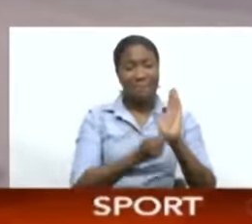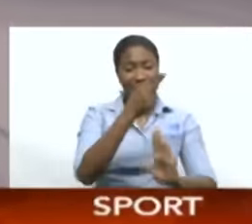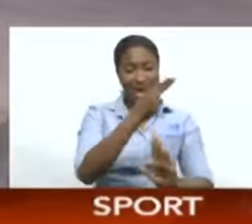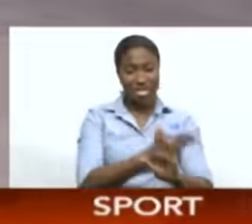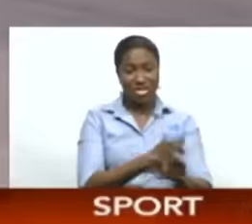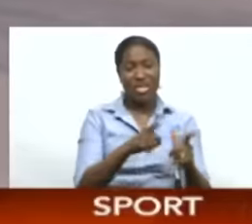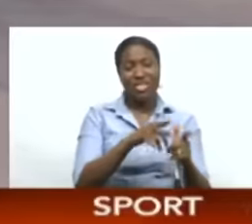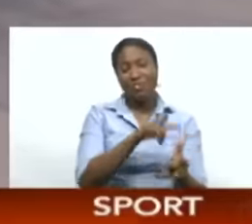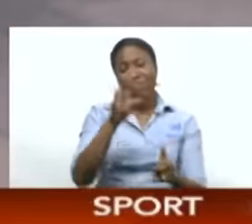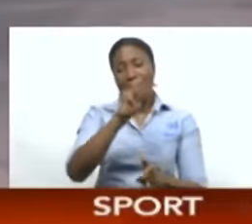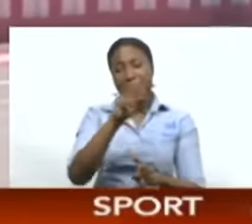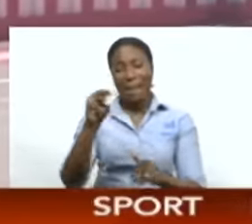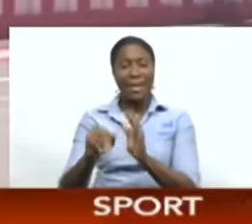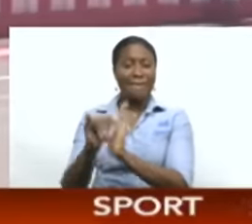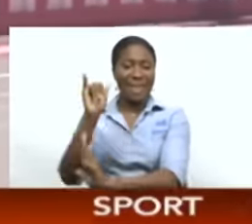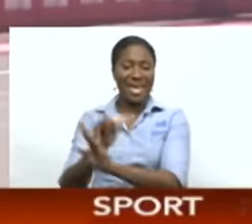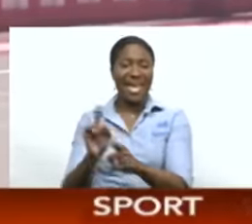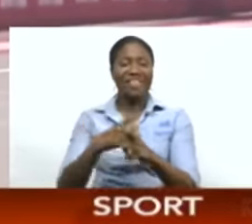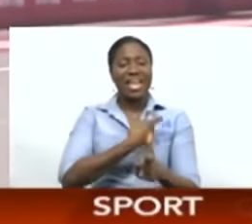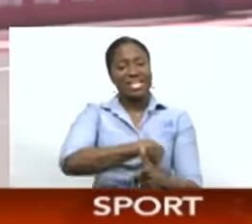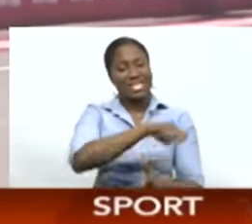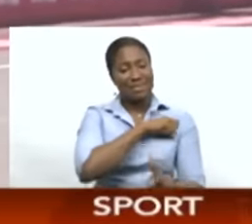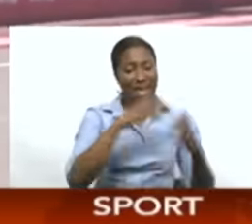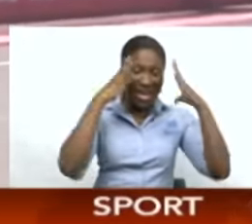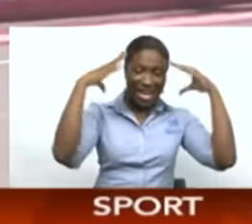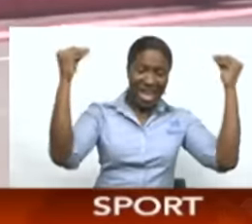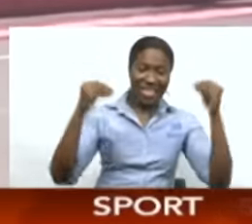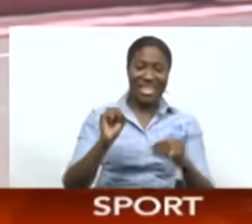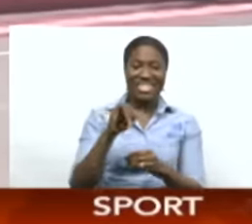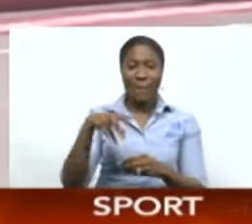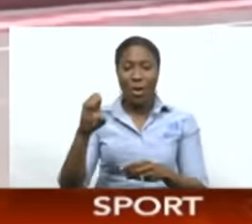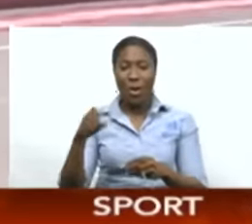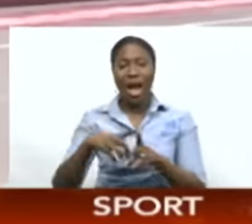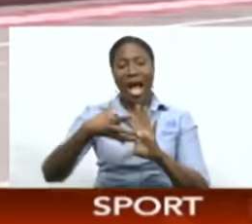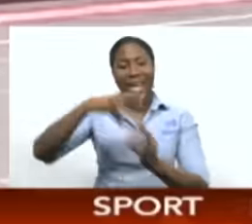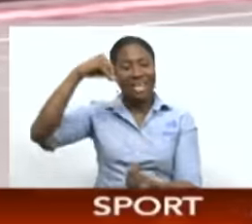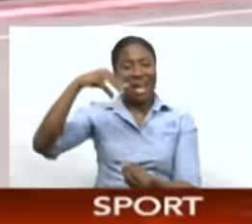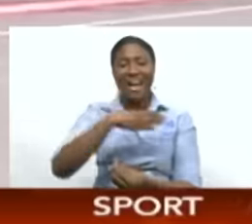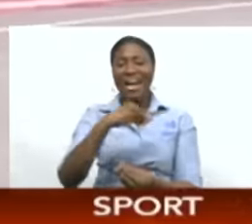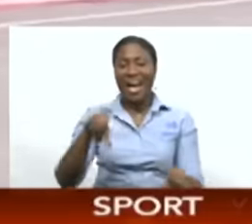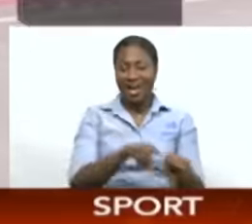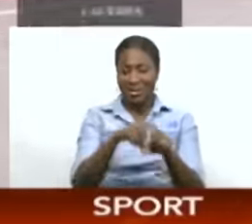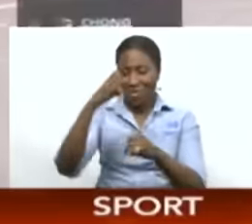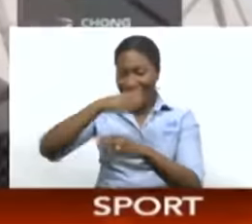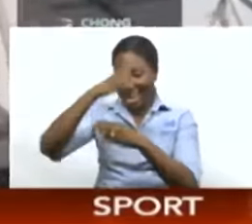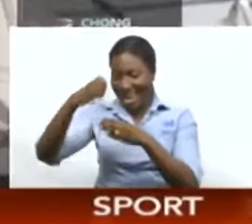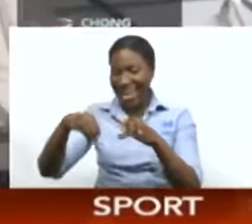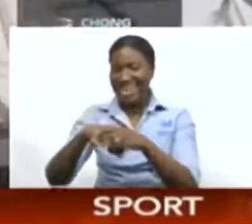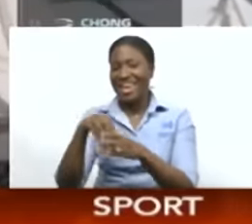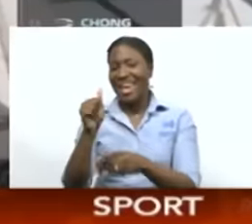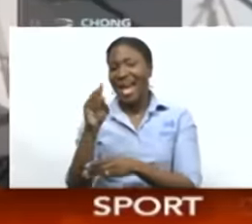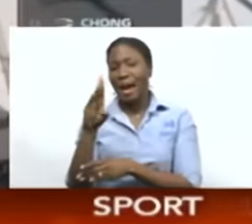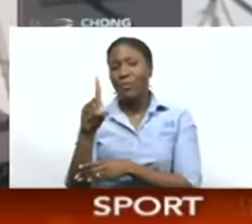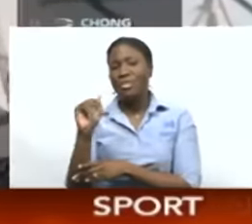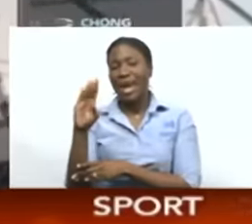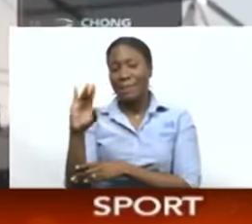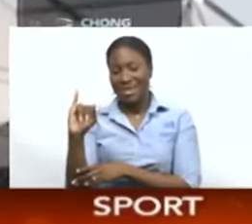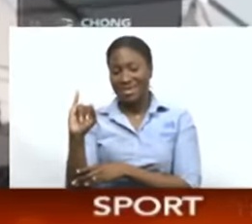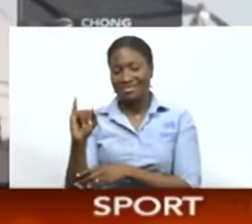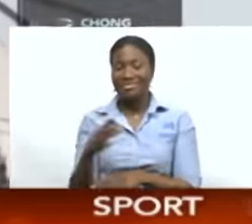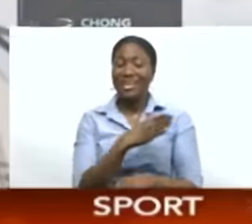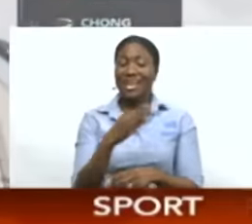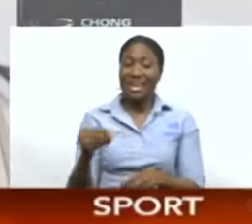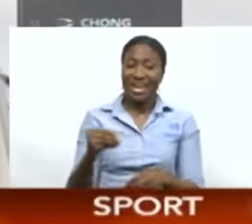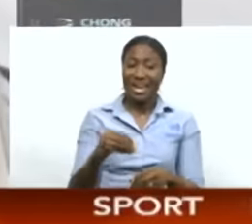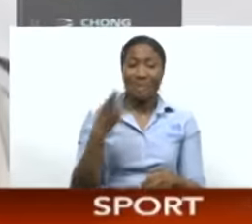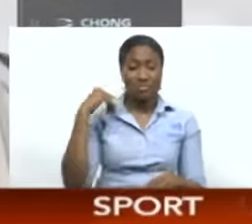to Miami in May, before heading to Spain, the Netherlands, Singapore, Qatar, and finally ending in Abu Dhabi. In 2018, Saudi